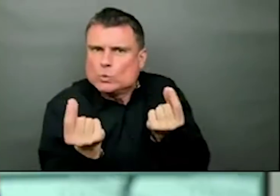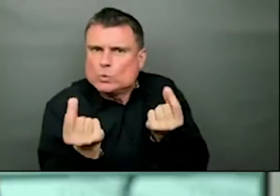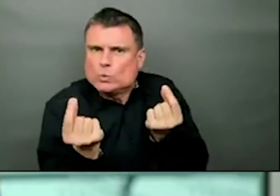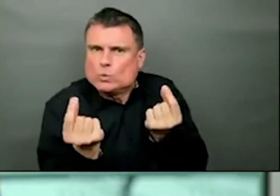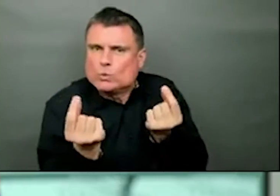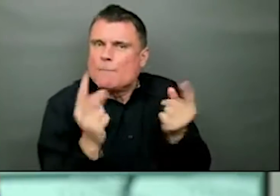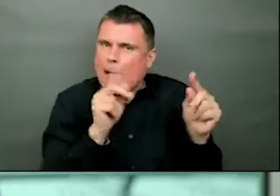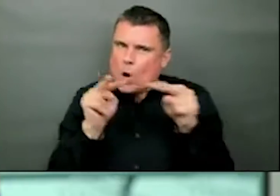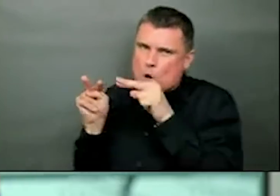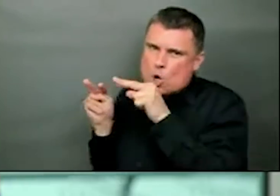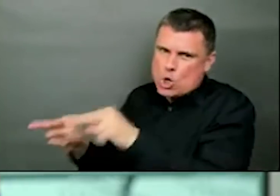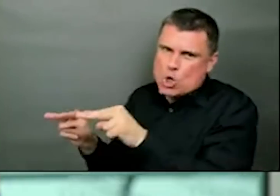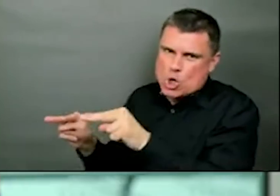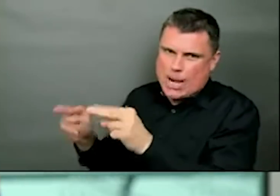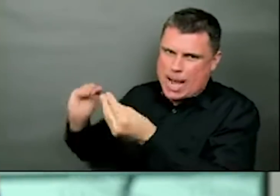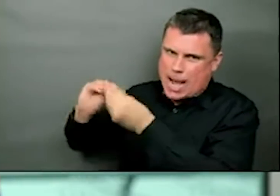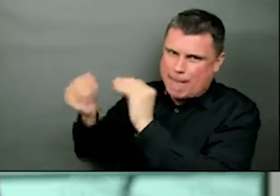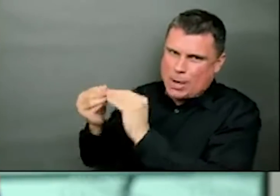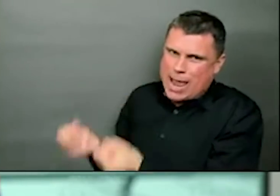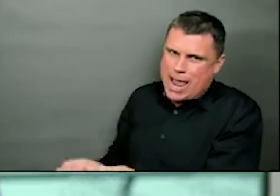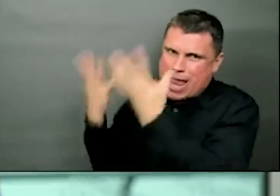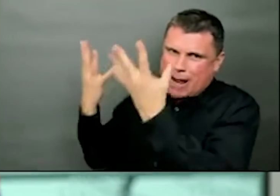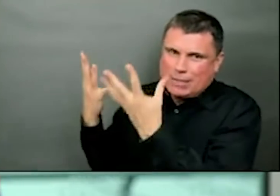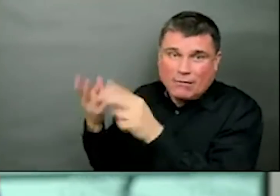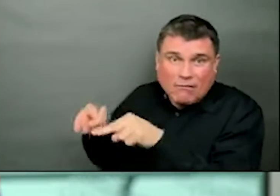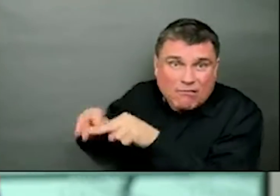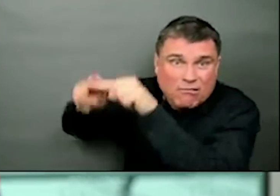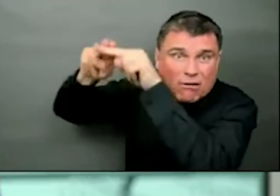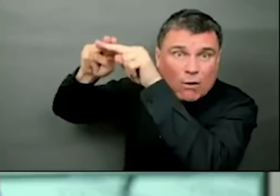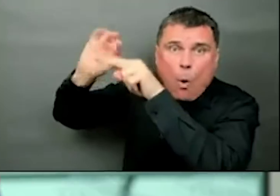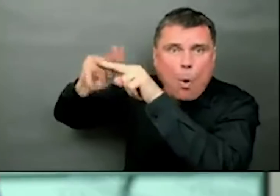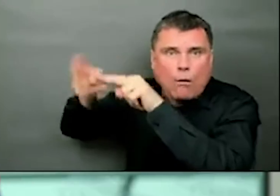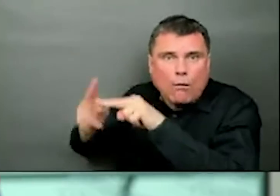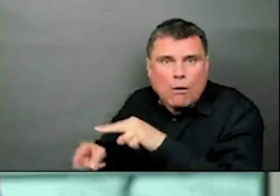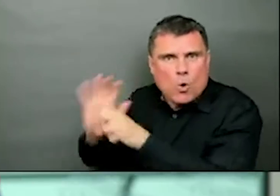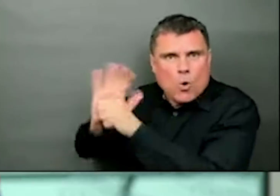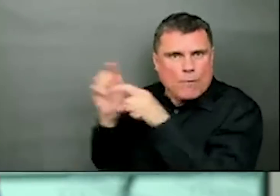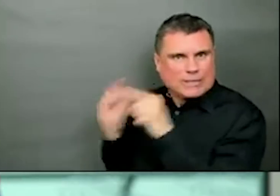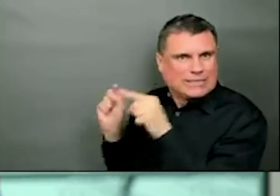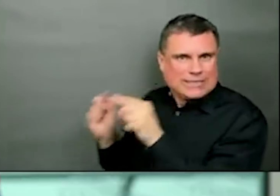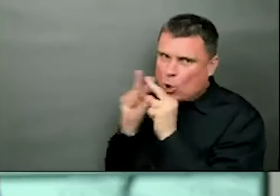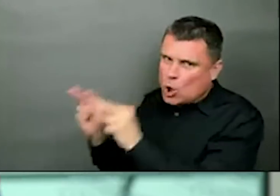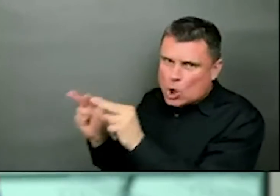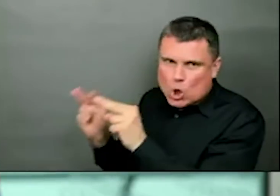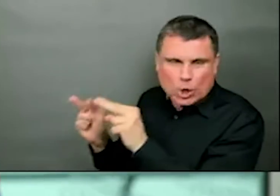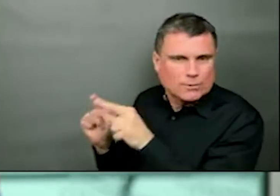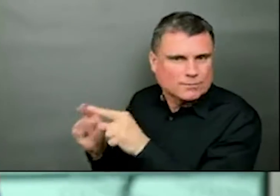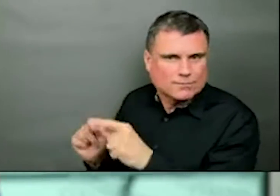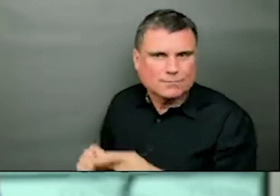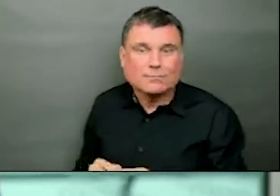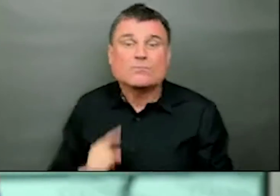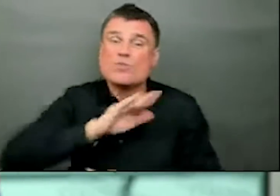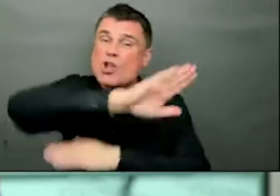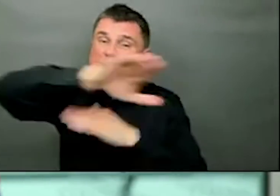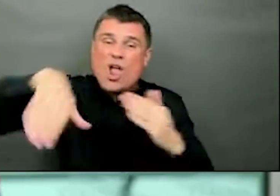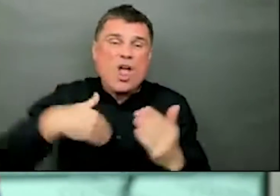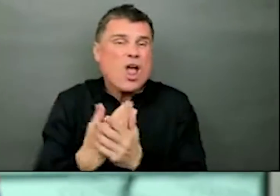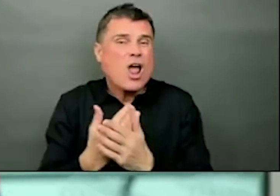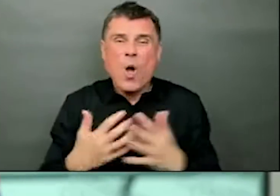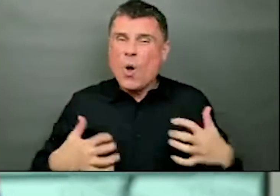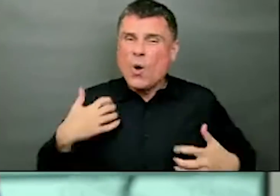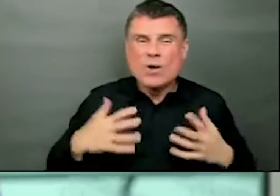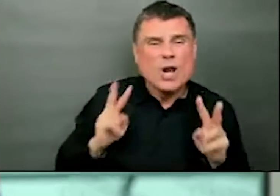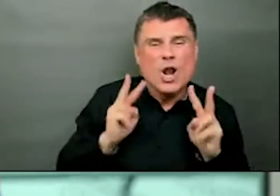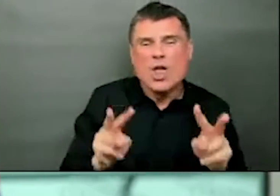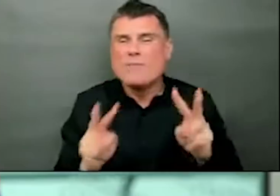We are all keen to get to that point. Where we can safely spend time with more of our family and our friends. When we